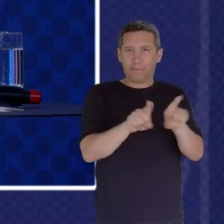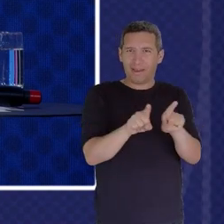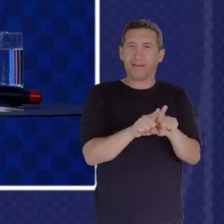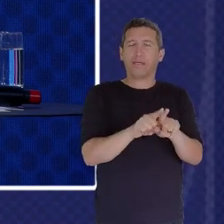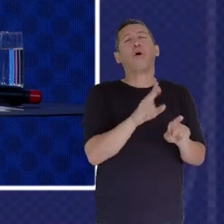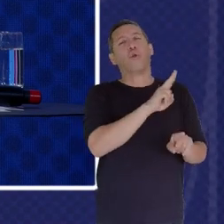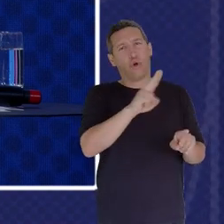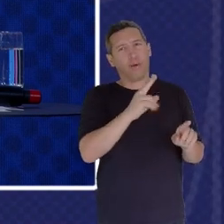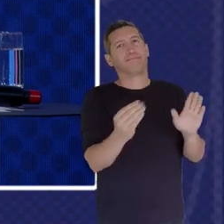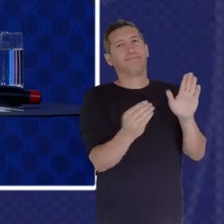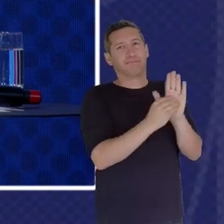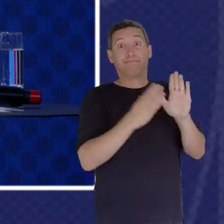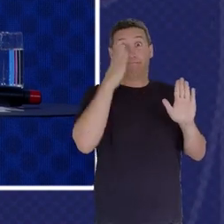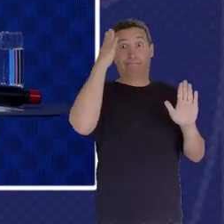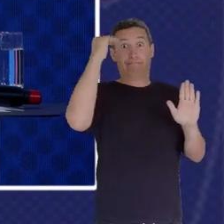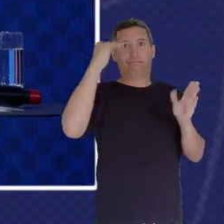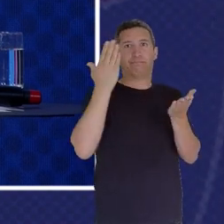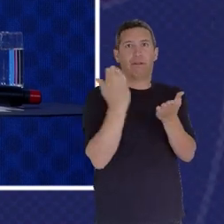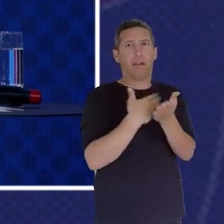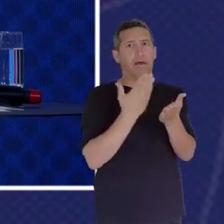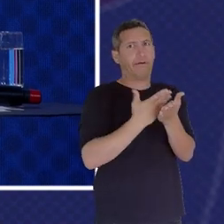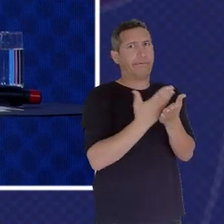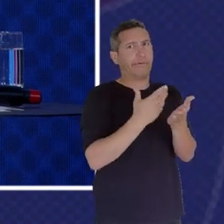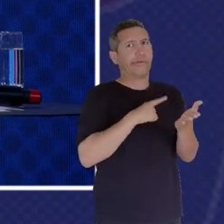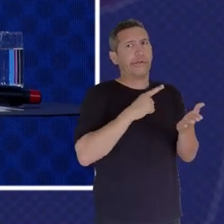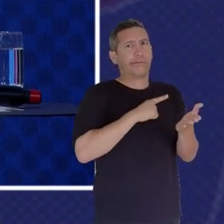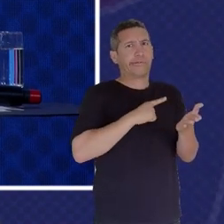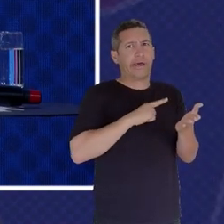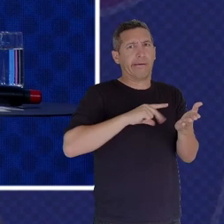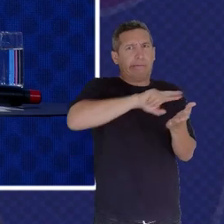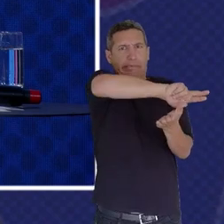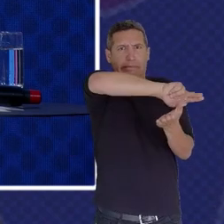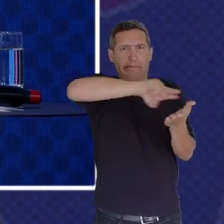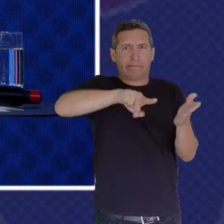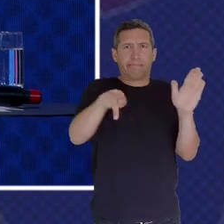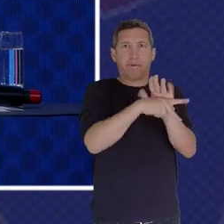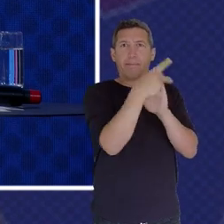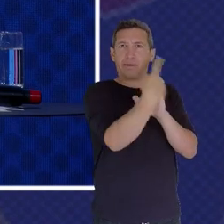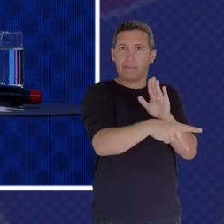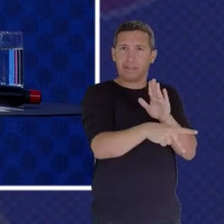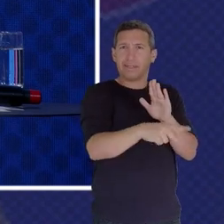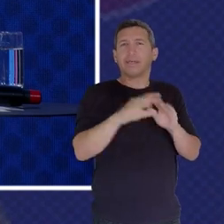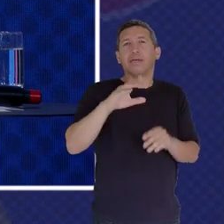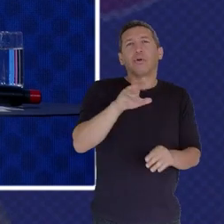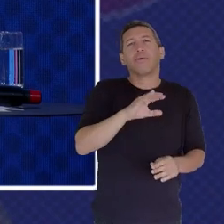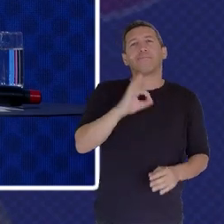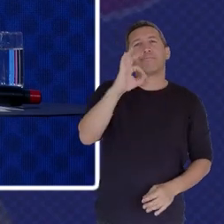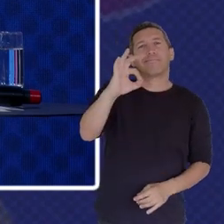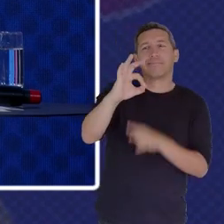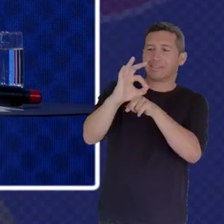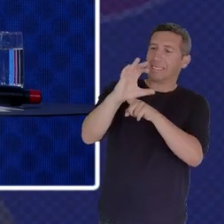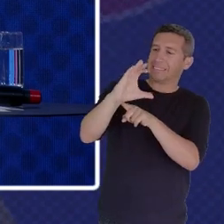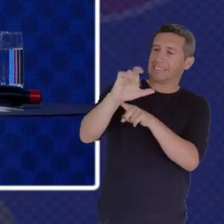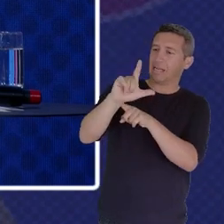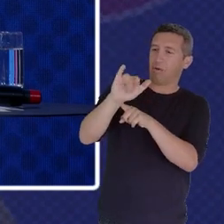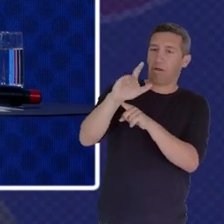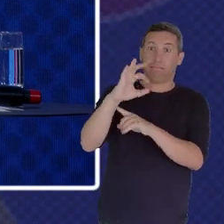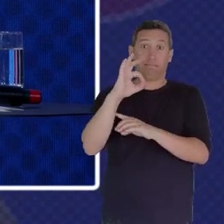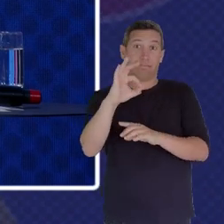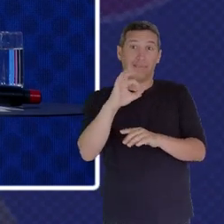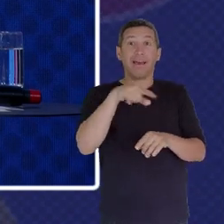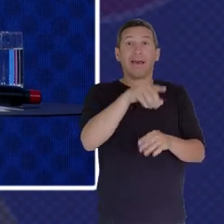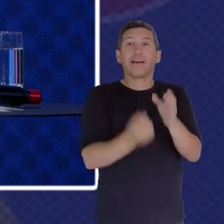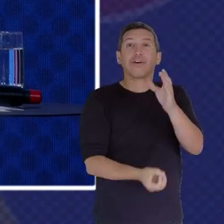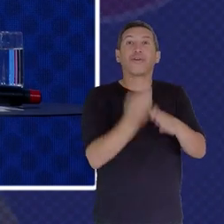Books That Had Drawings Of Microscopic Organisms And He Invented The Word Cell So He You Know He's The Founder Of Cell Biology In A Way